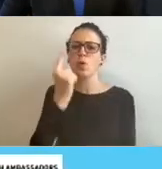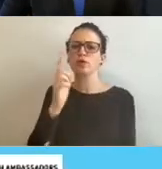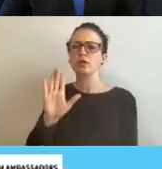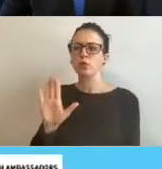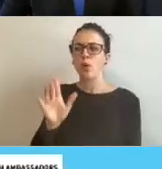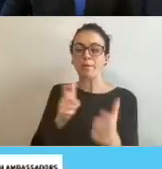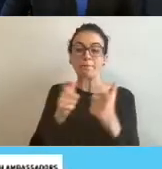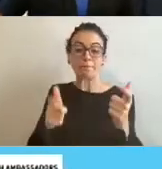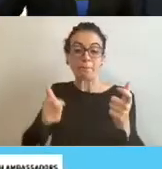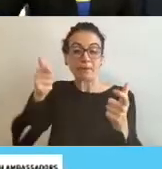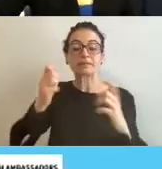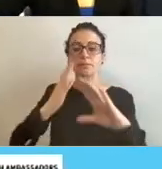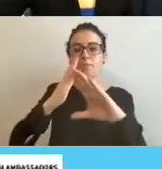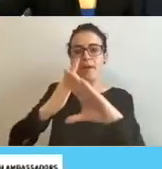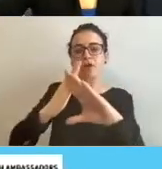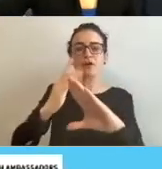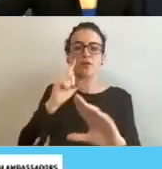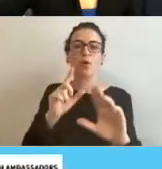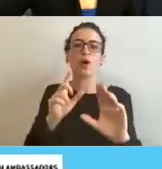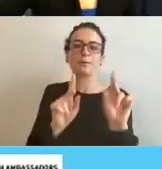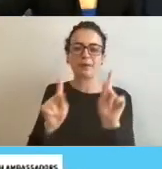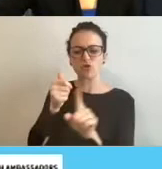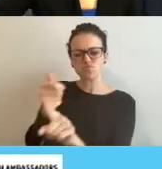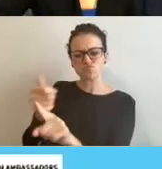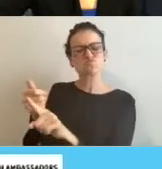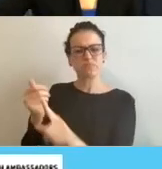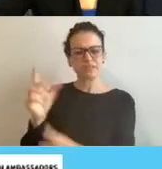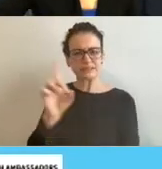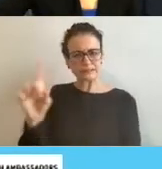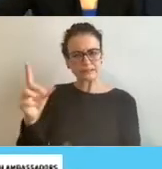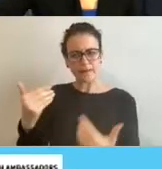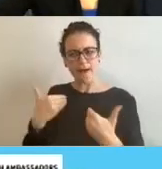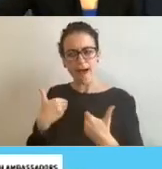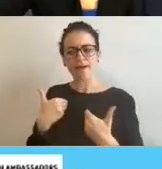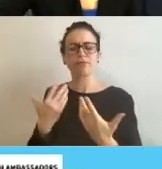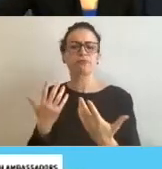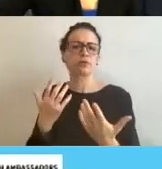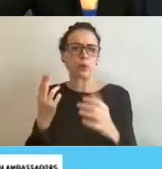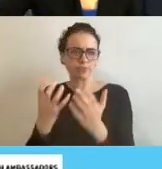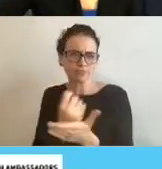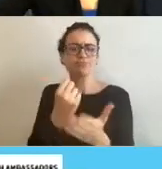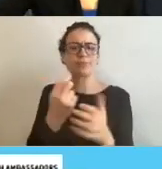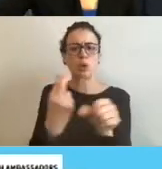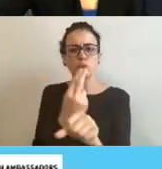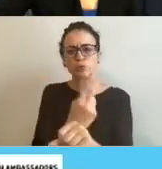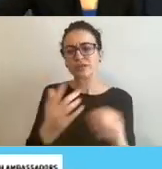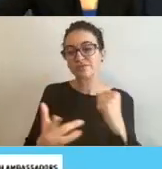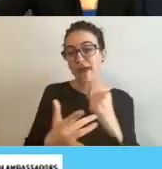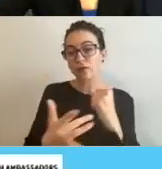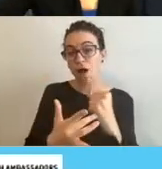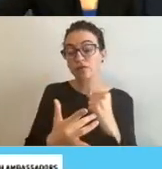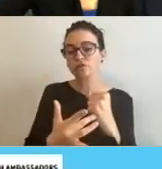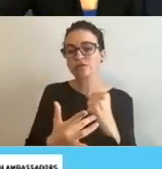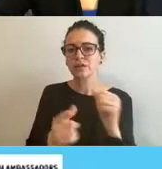with developmental disabilities using technology in their everyday lives? Okay. And this one was even more extreme.